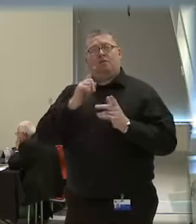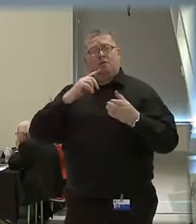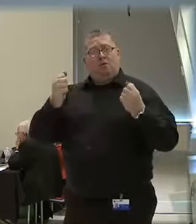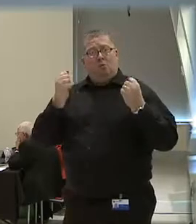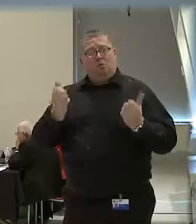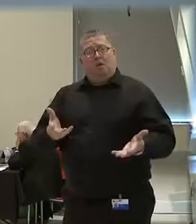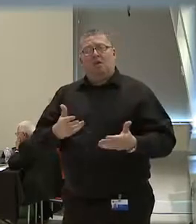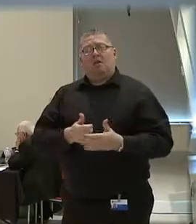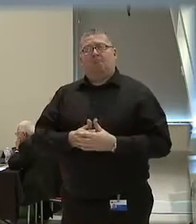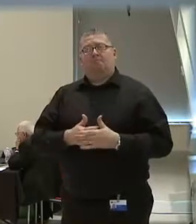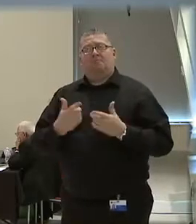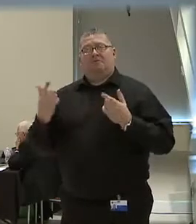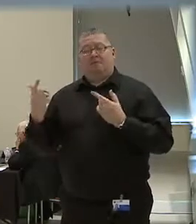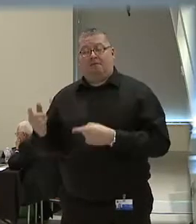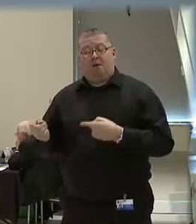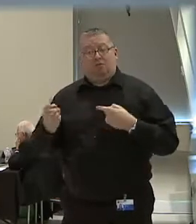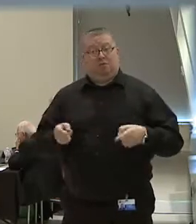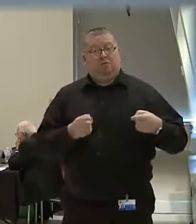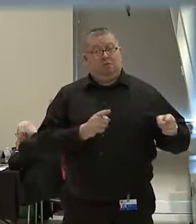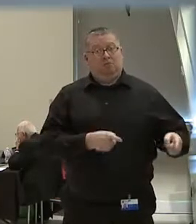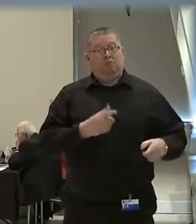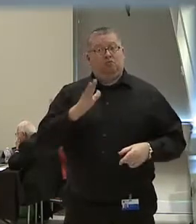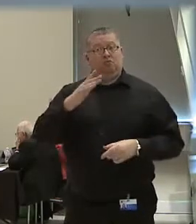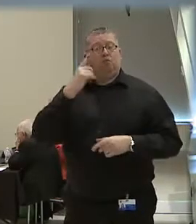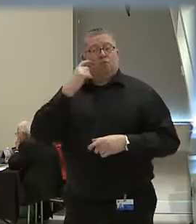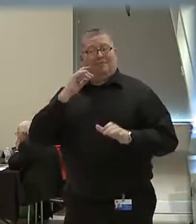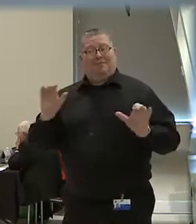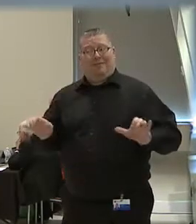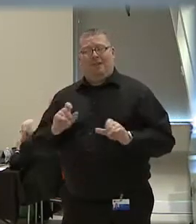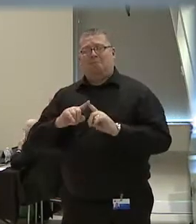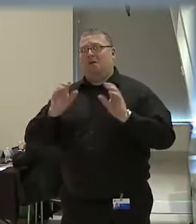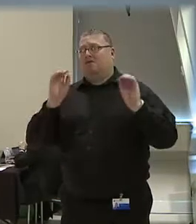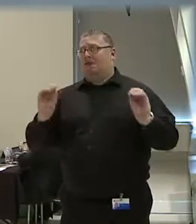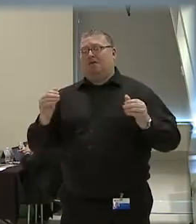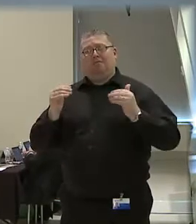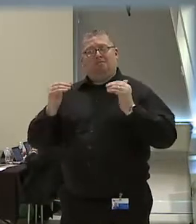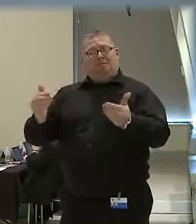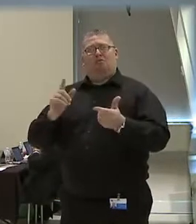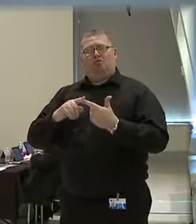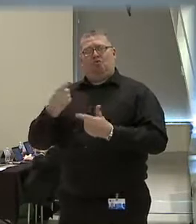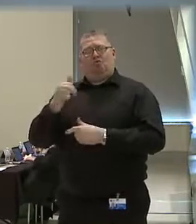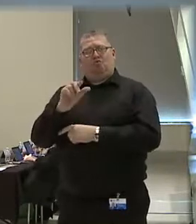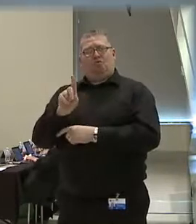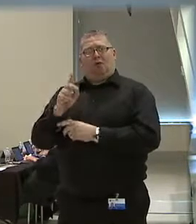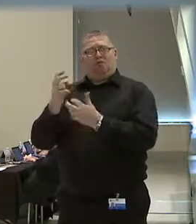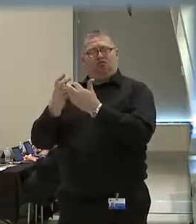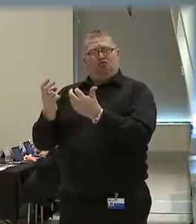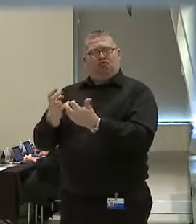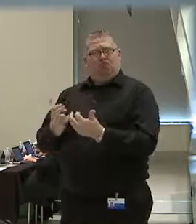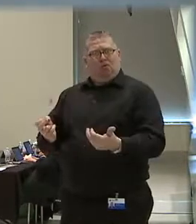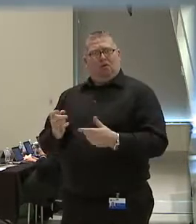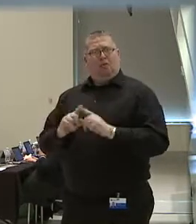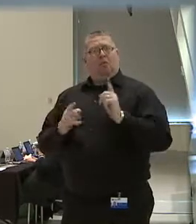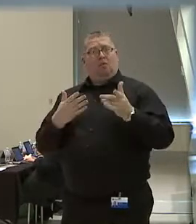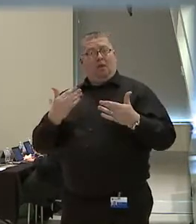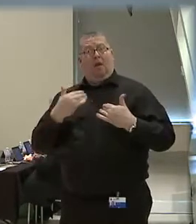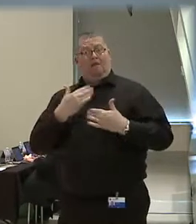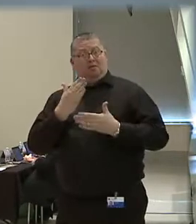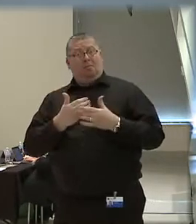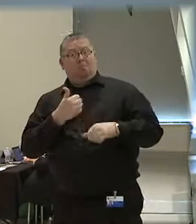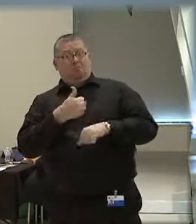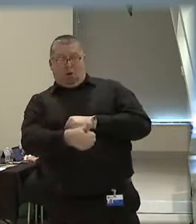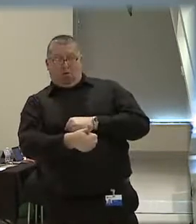events, and your recent answer in that none have gone forward to the grand jury, but you have brought forward prosecution